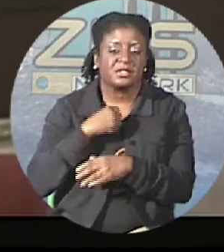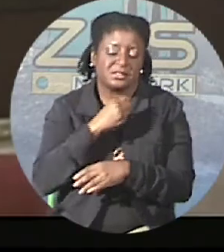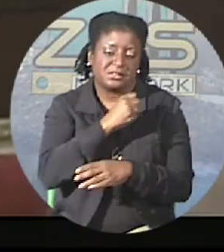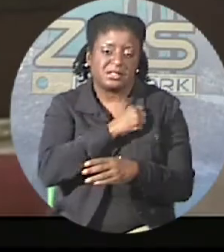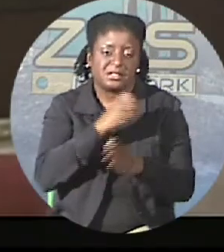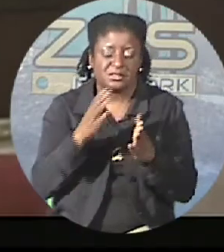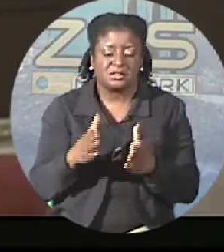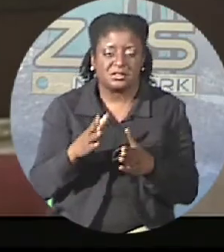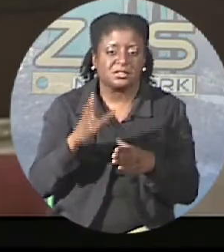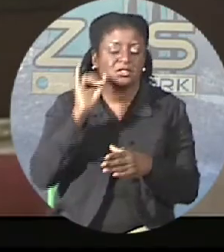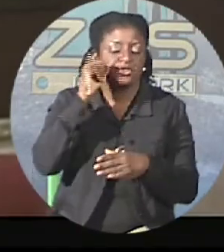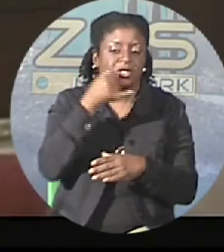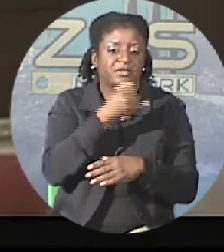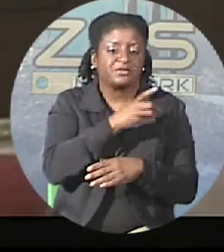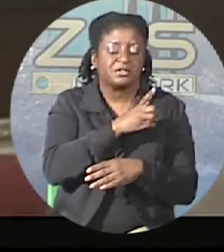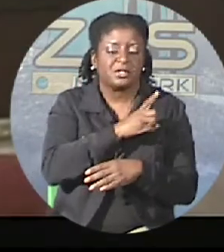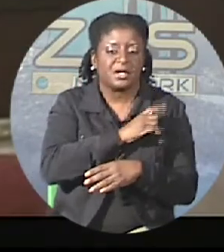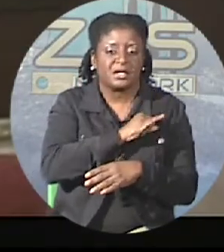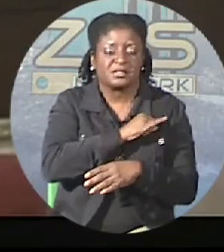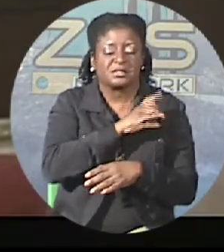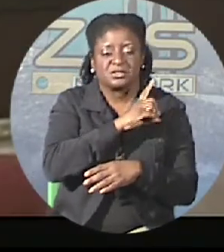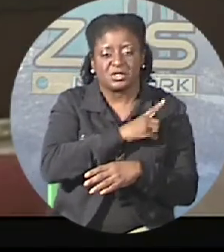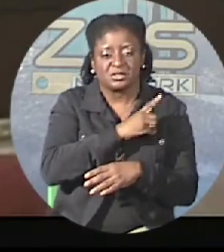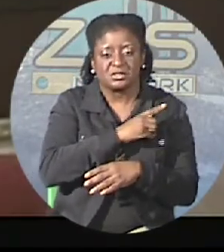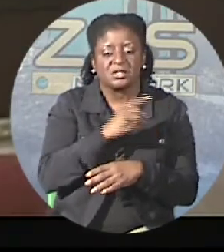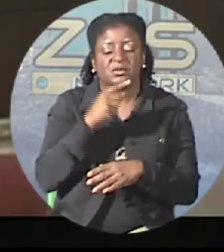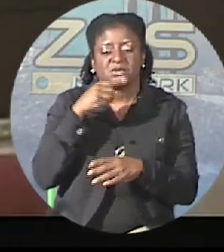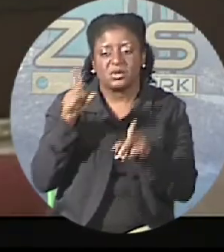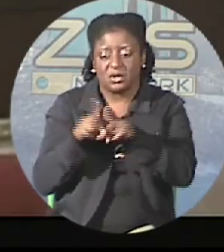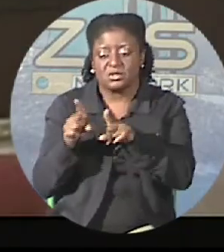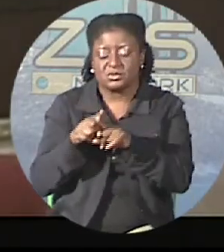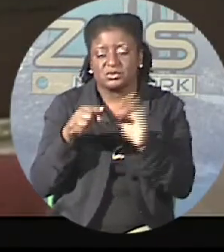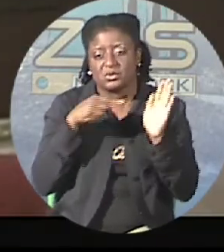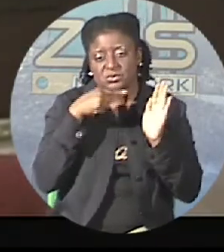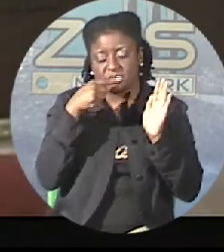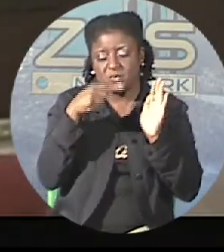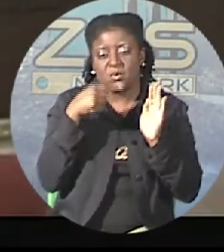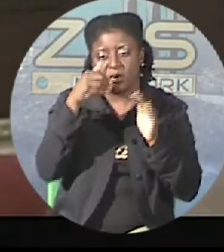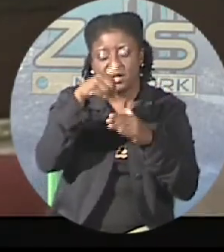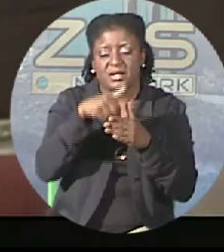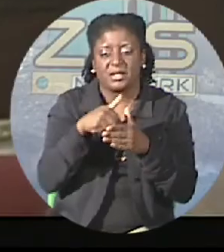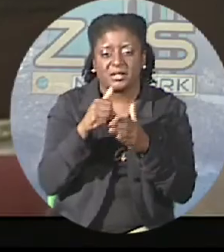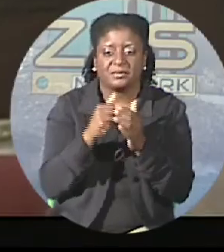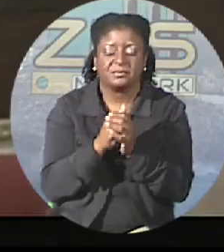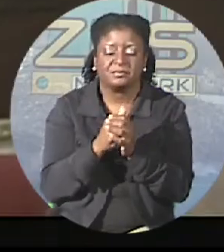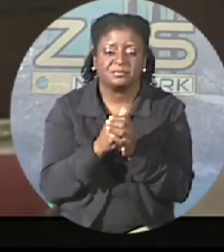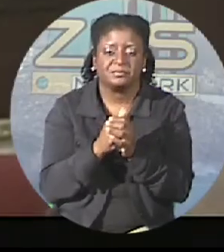sworn in as she was absent for the official swearing-in ceremony which took place last month.